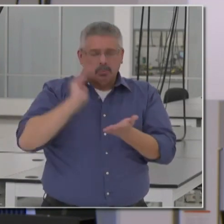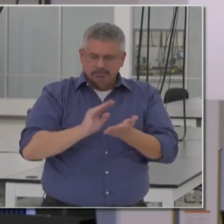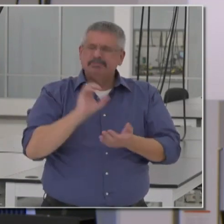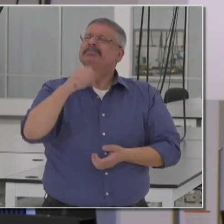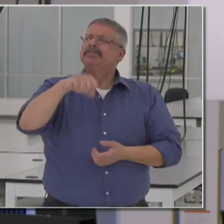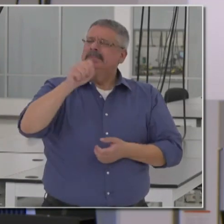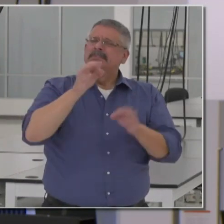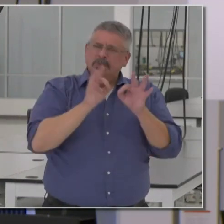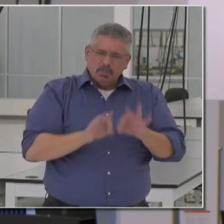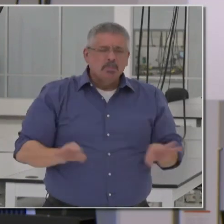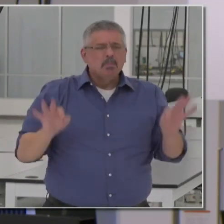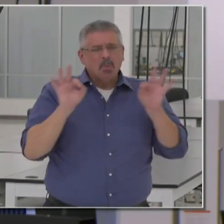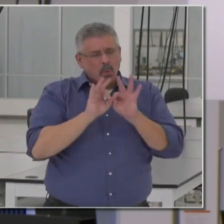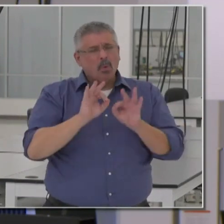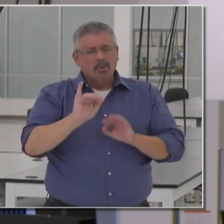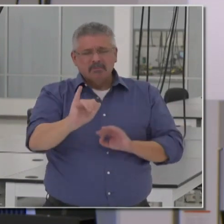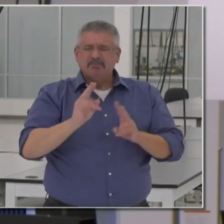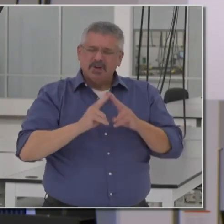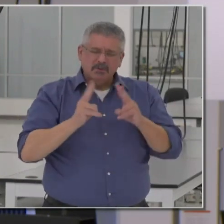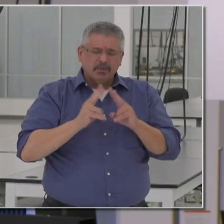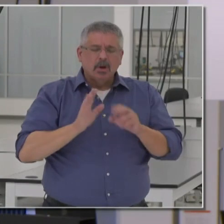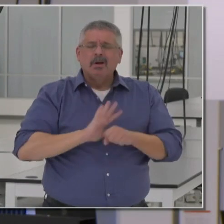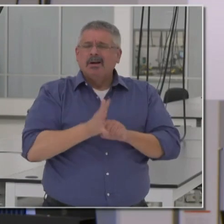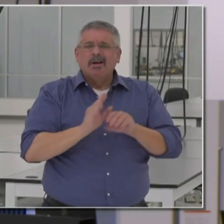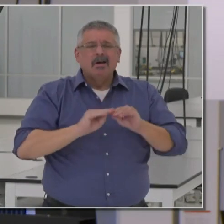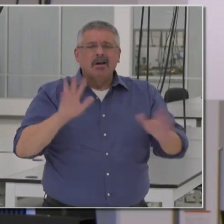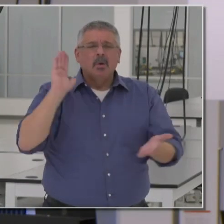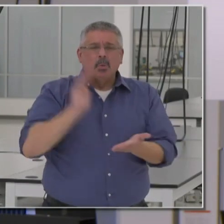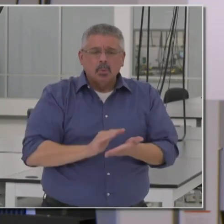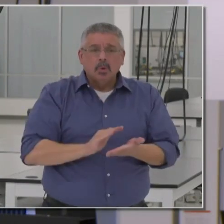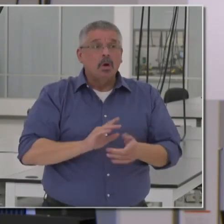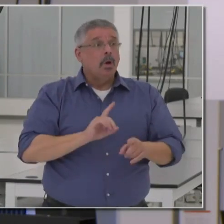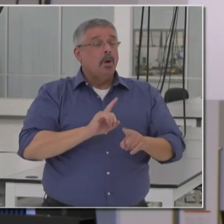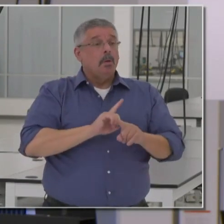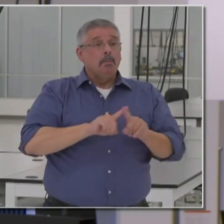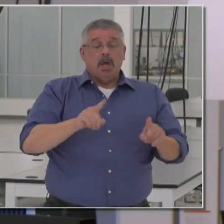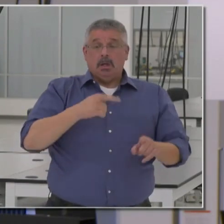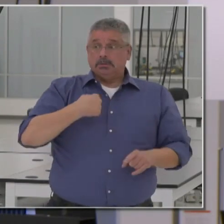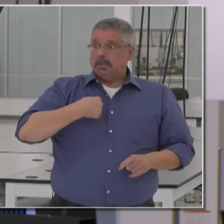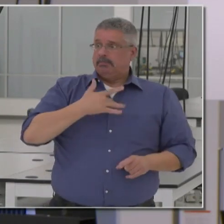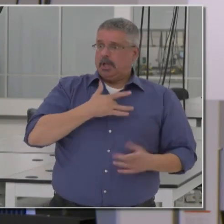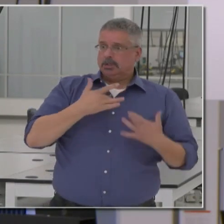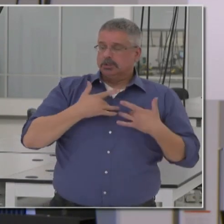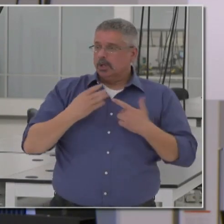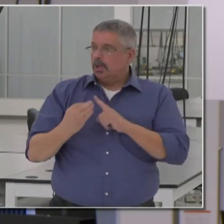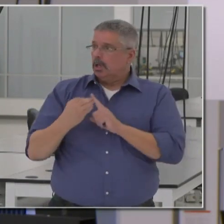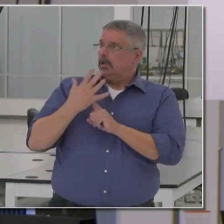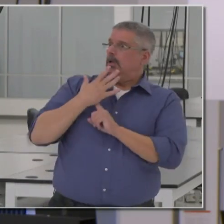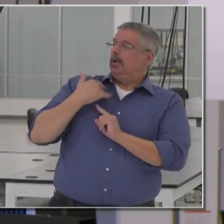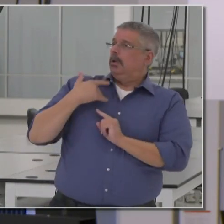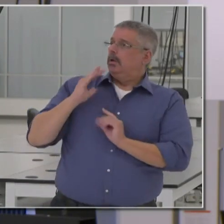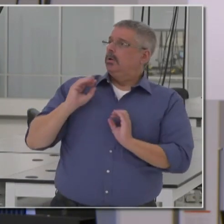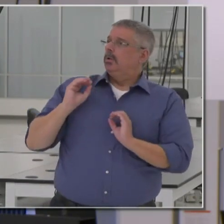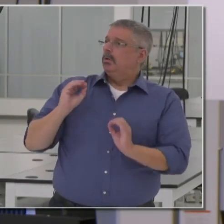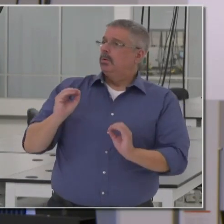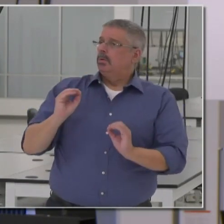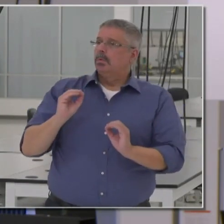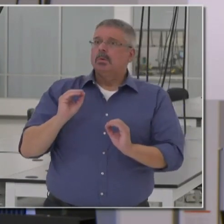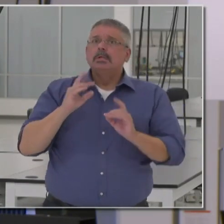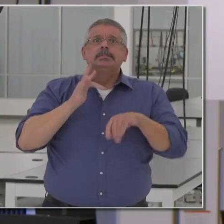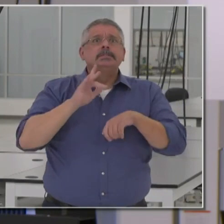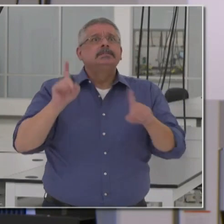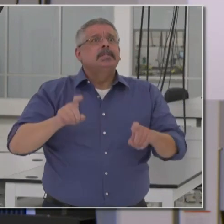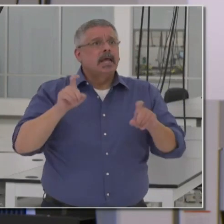absolutely critical to preventing. But when you're exposed, when you're concerned, or even when you're not having the availability of